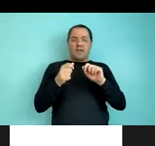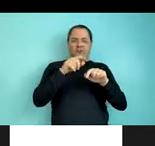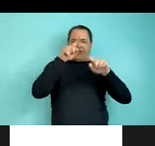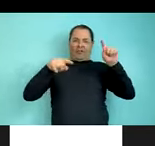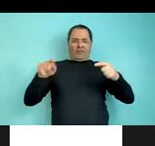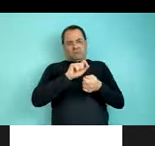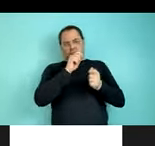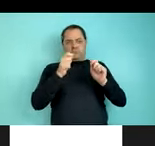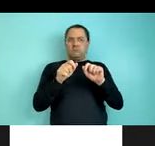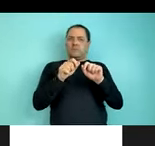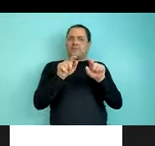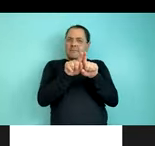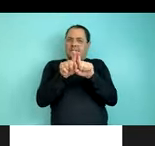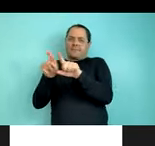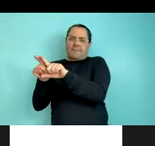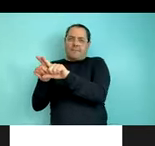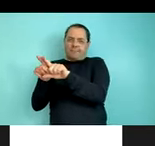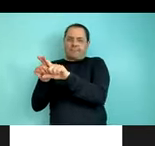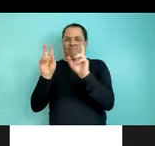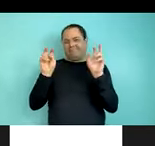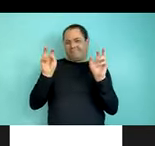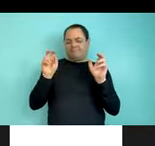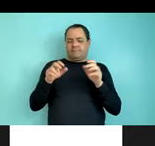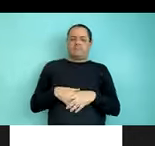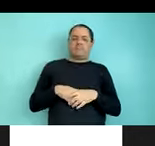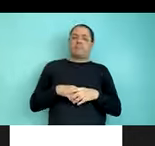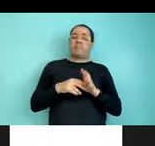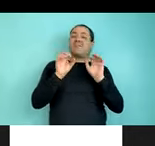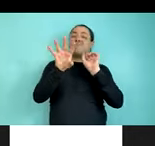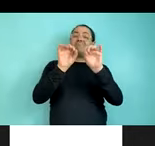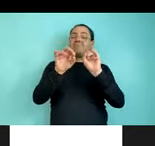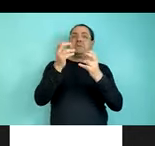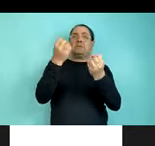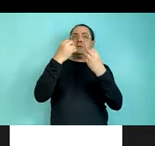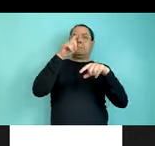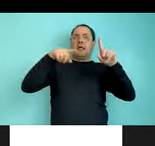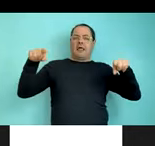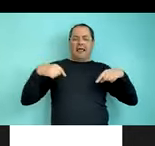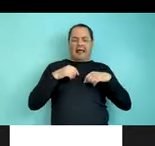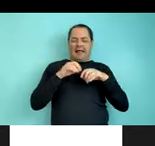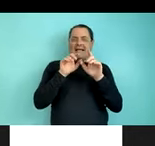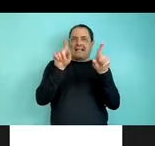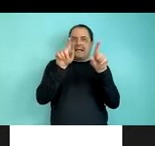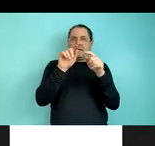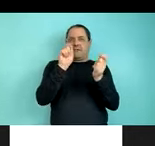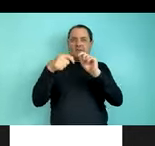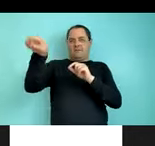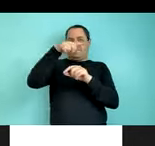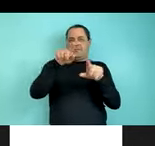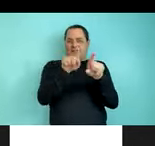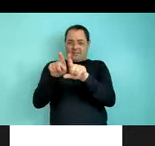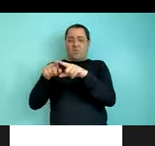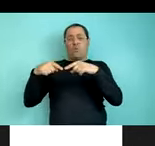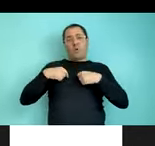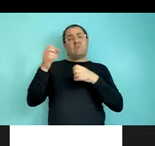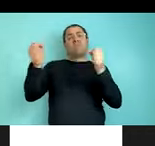regularize towards the noun first order when they were given variable input. So for this, we recruited 160 participants from the internet. They were